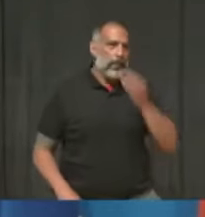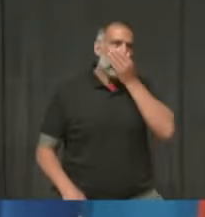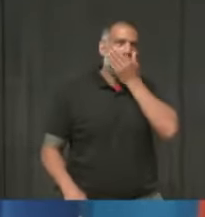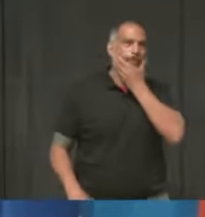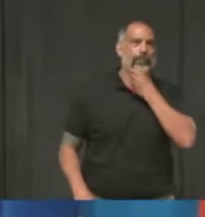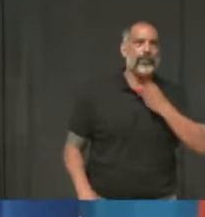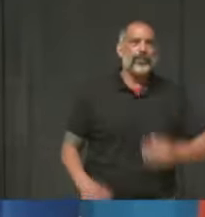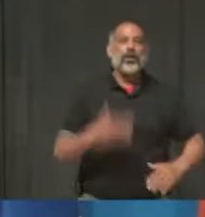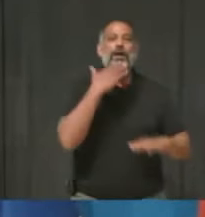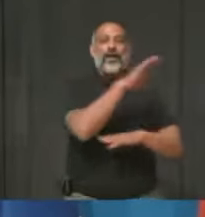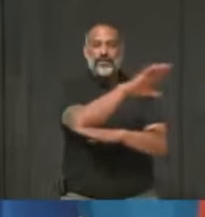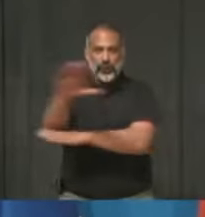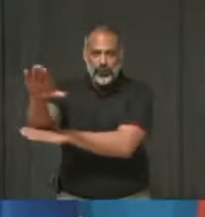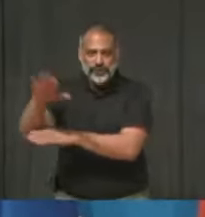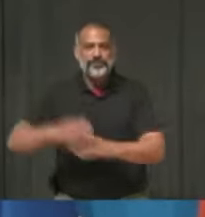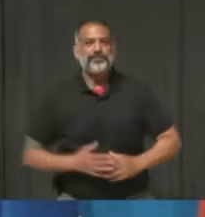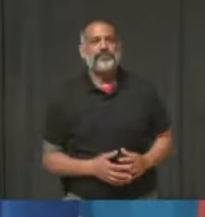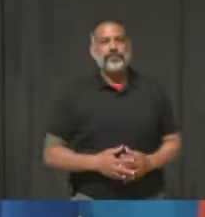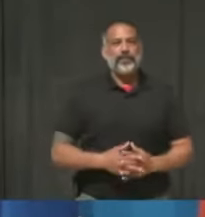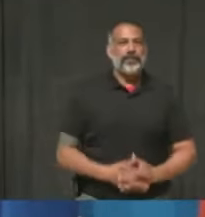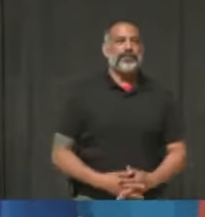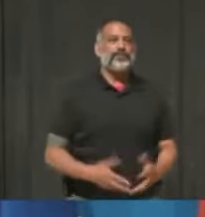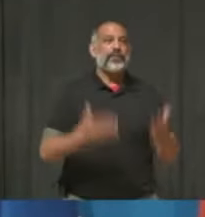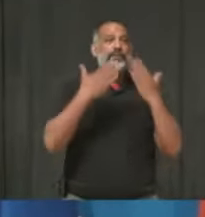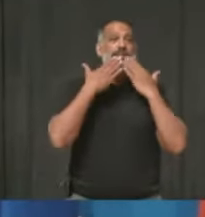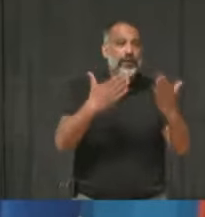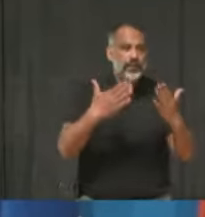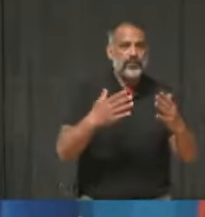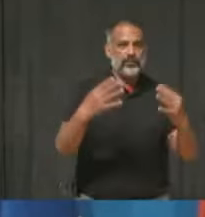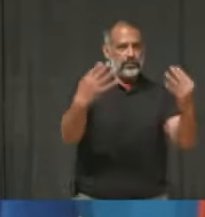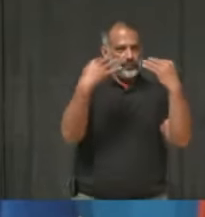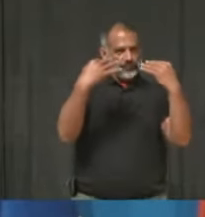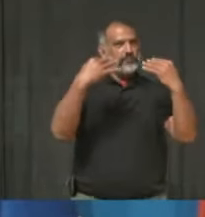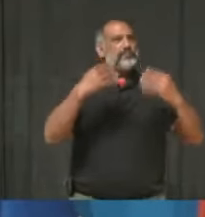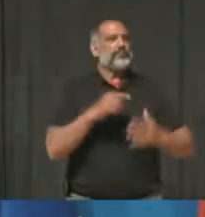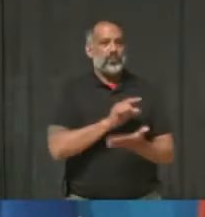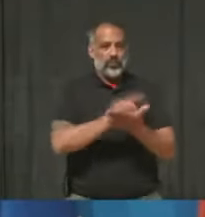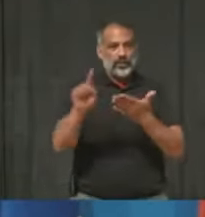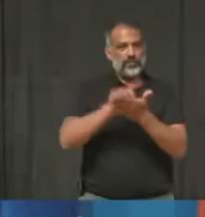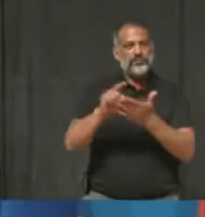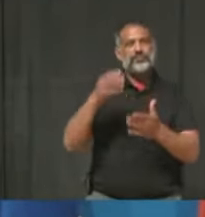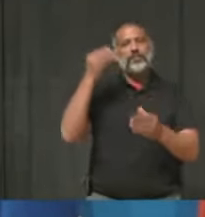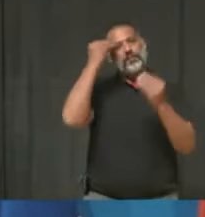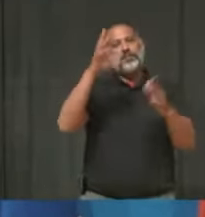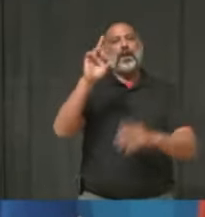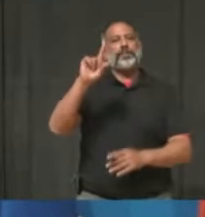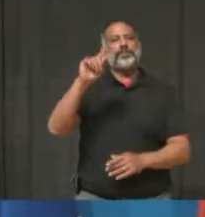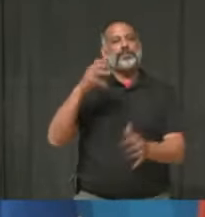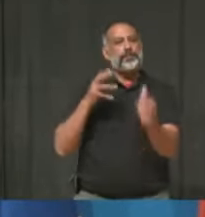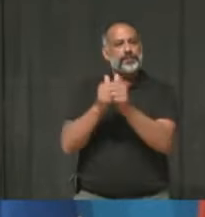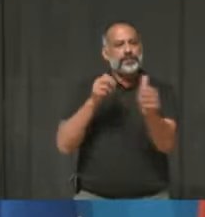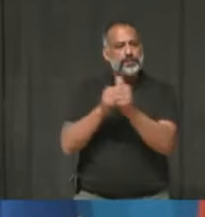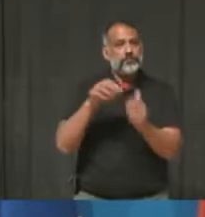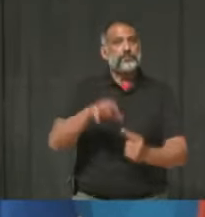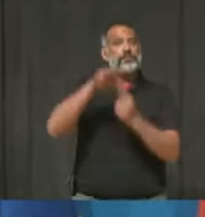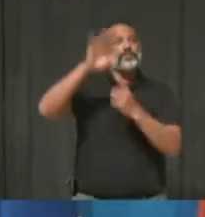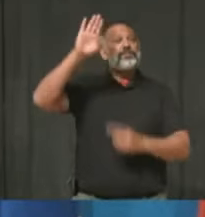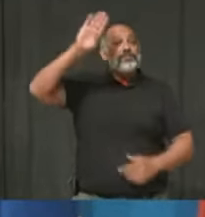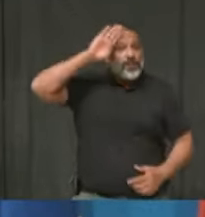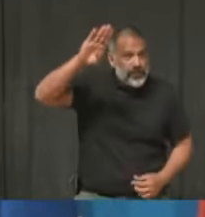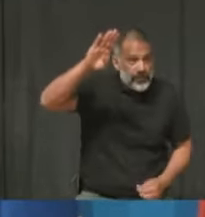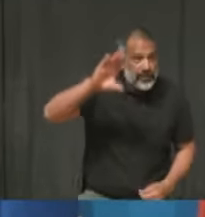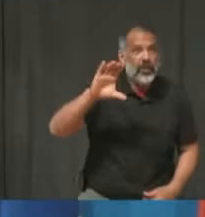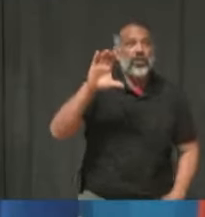Good afternoon, and thank you for joining us for our weekly update. A very special hello to Chloe and Knox.